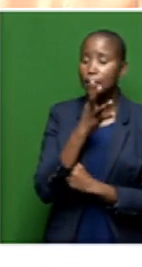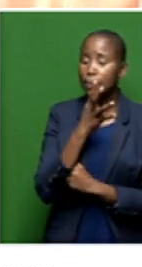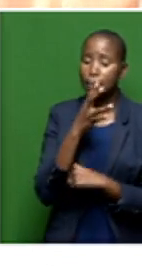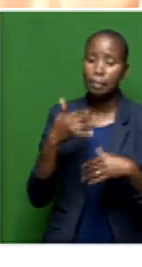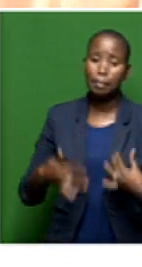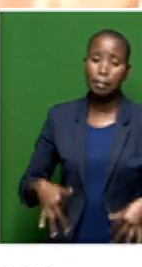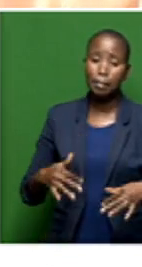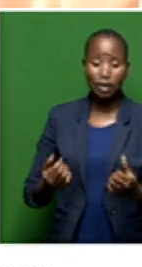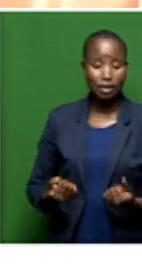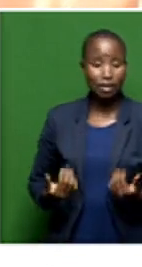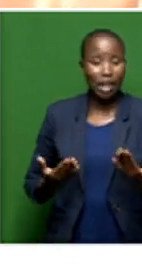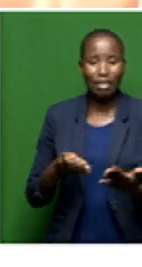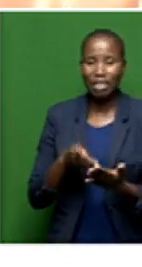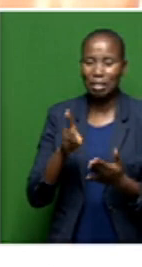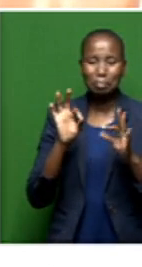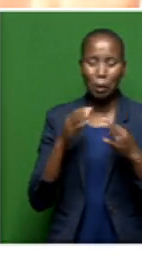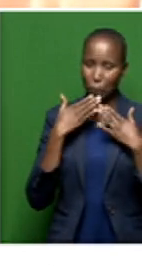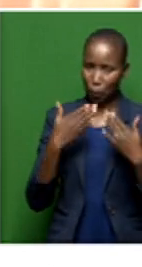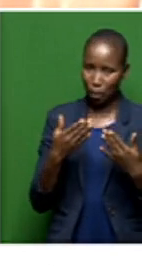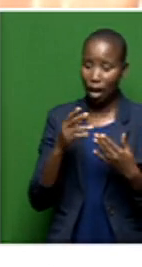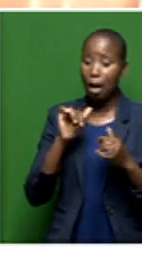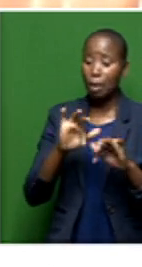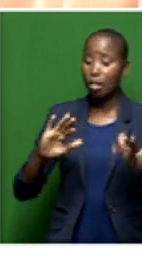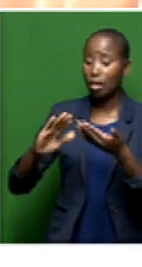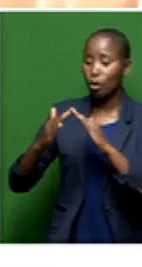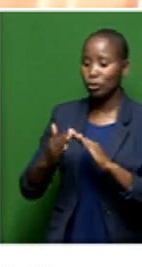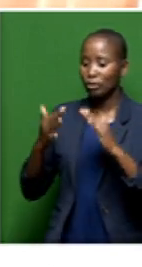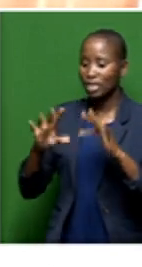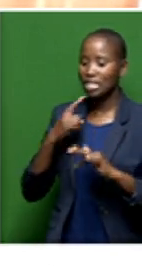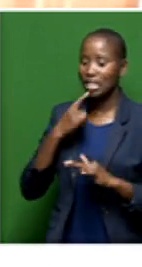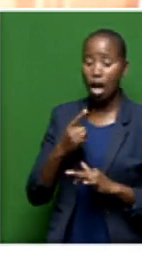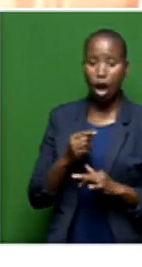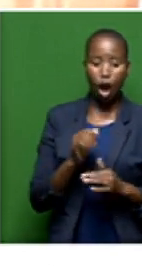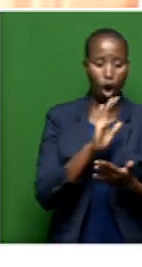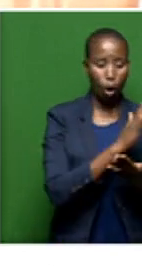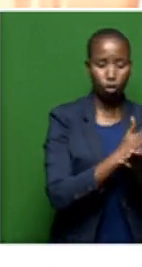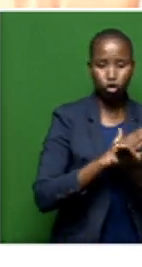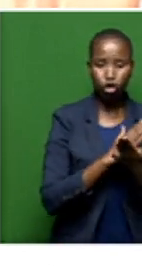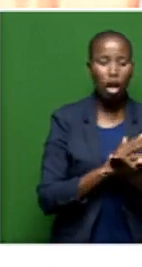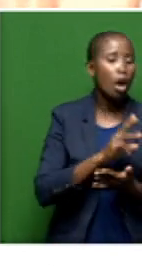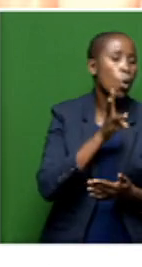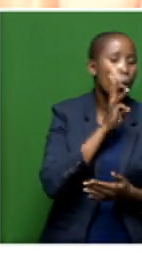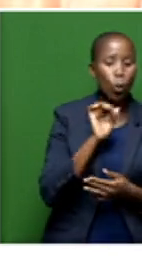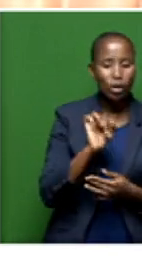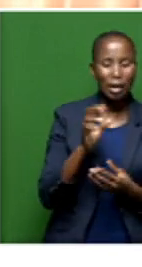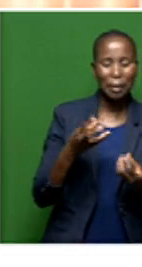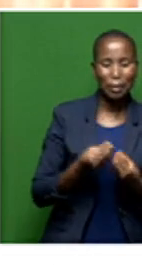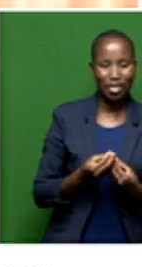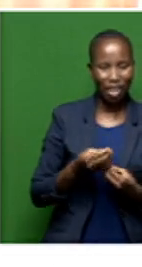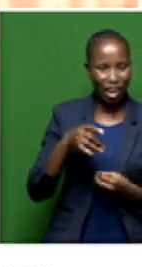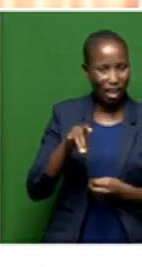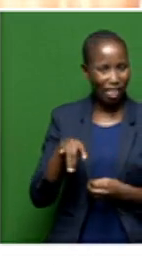delivery. You can see there the residents of Taung saying they are drinking water with animals. And really, that is